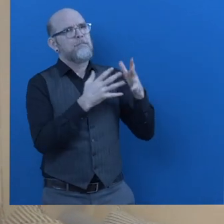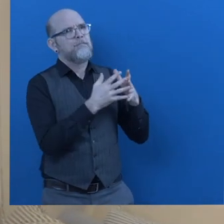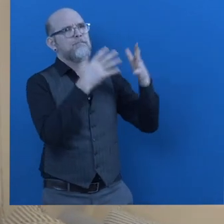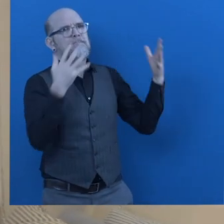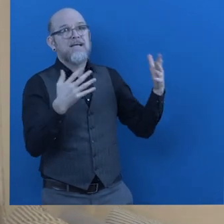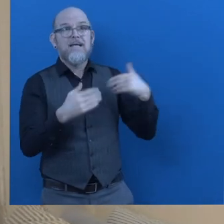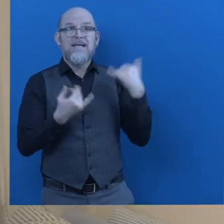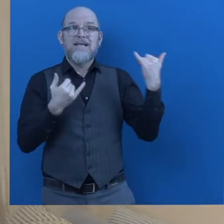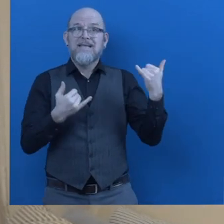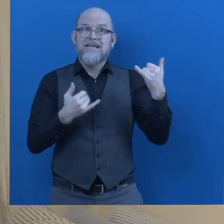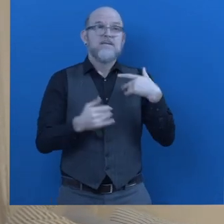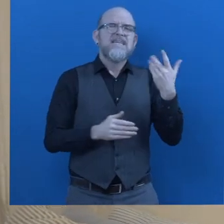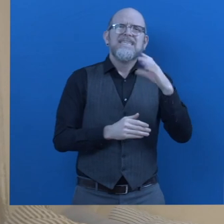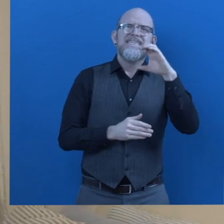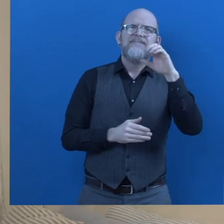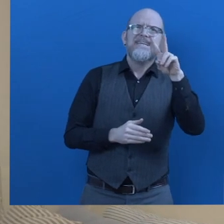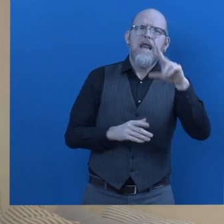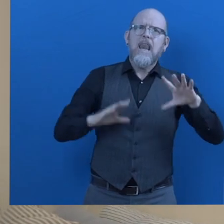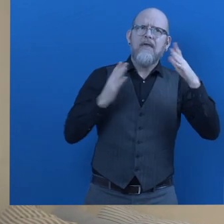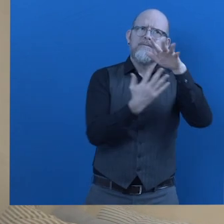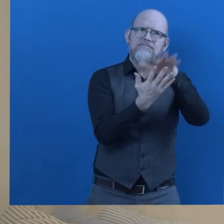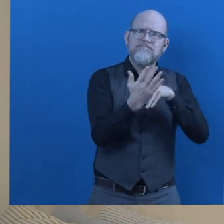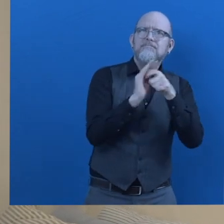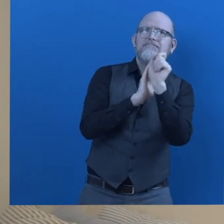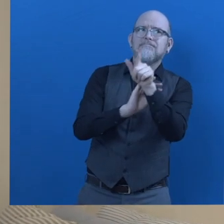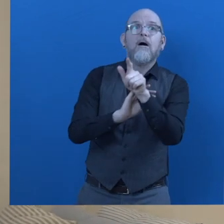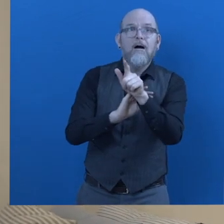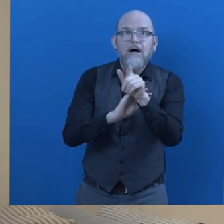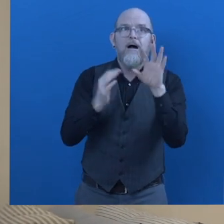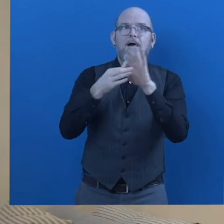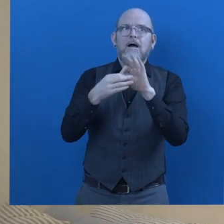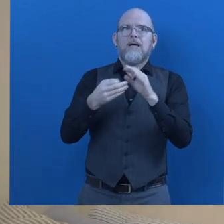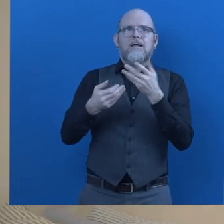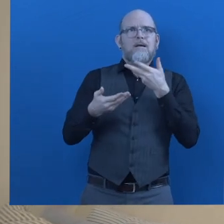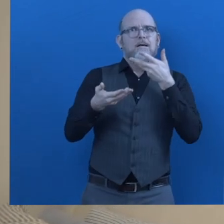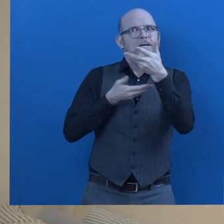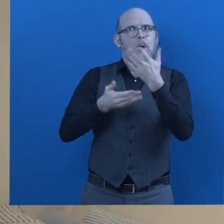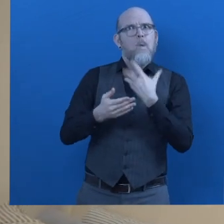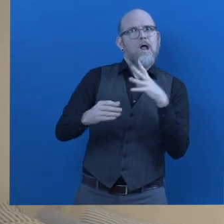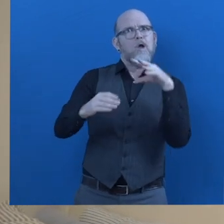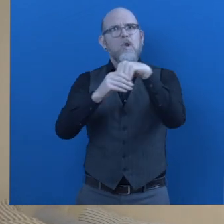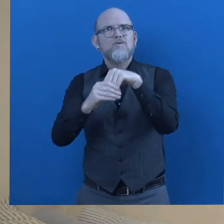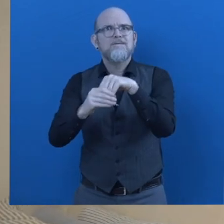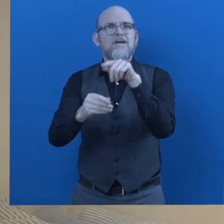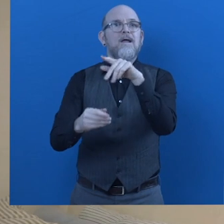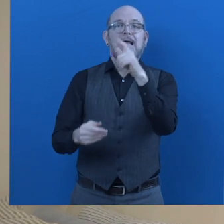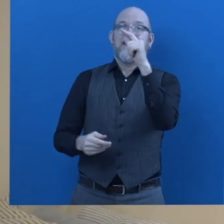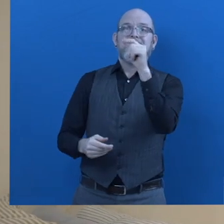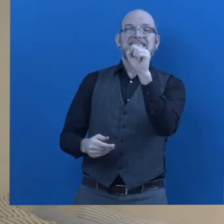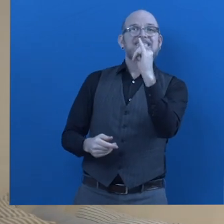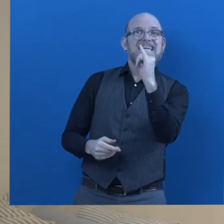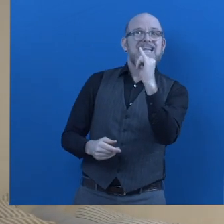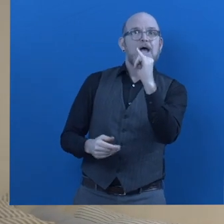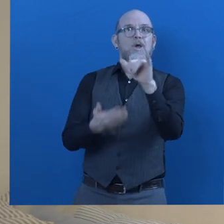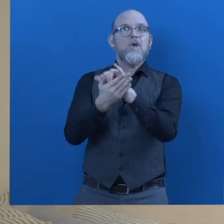to achieve the goal that I've always wanted to, to be a counselor and working for TSI New York today.